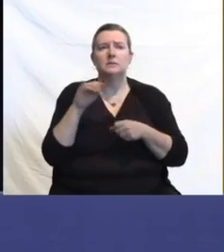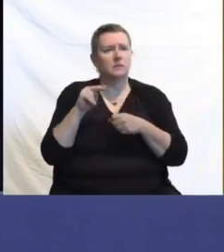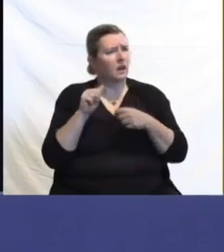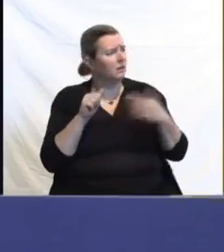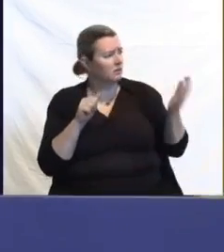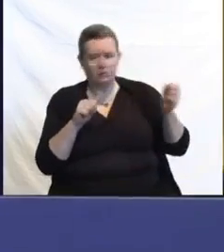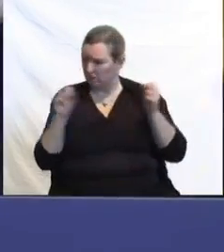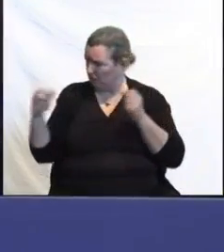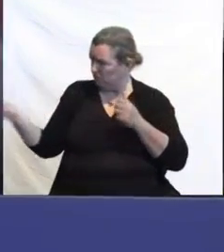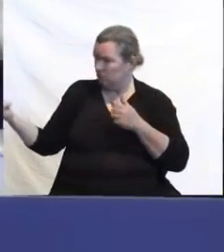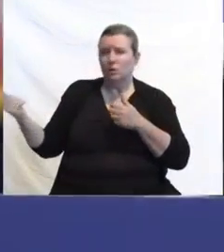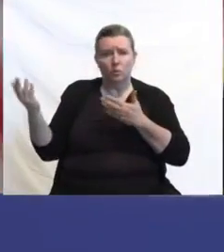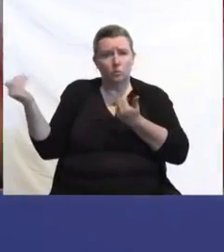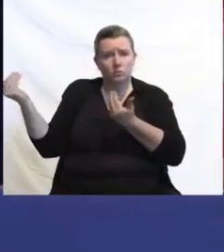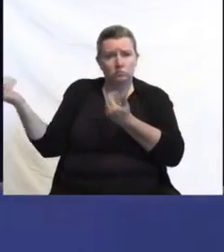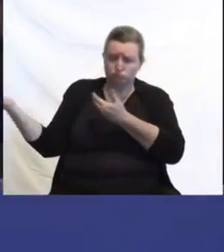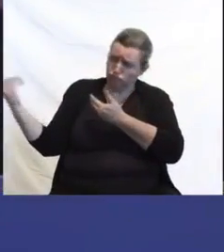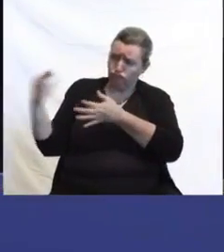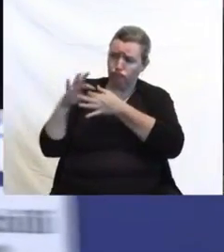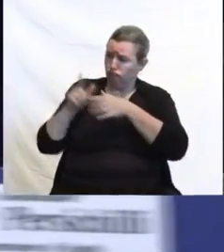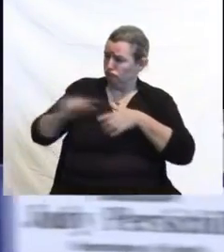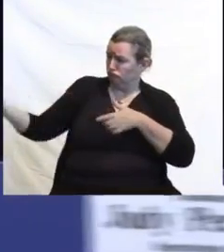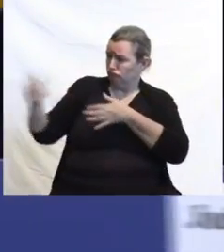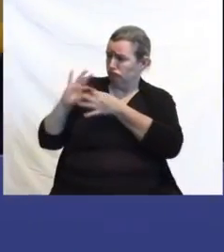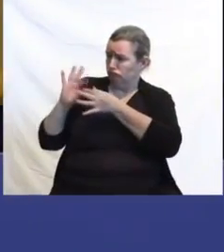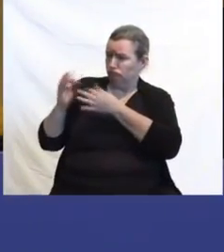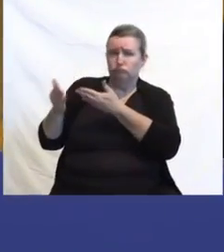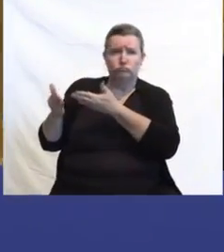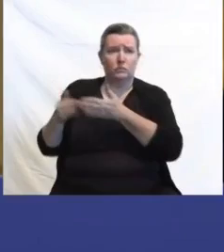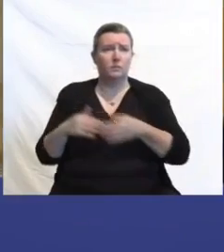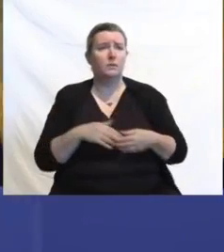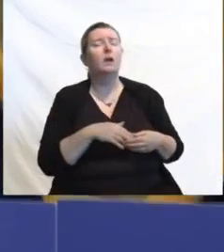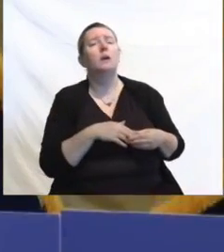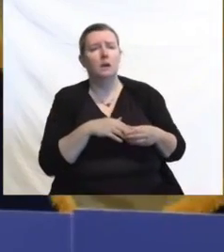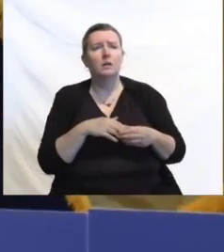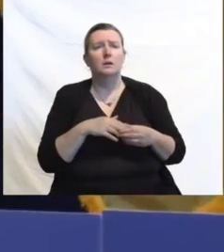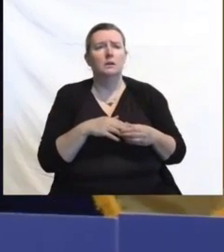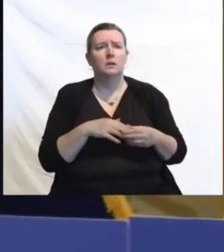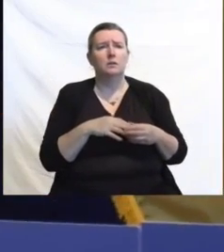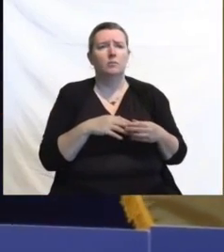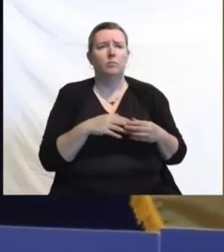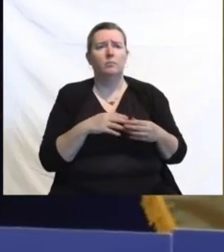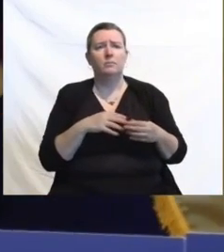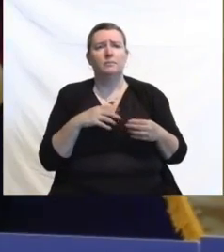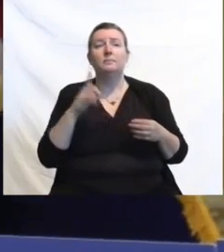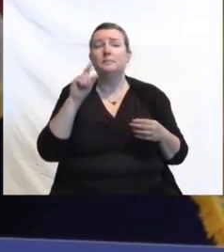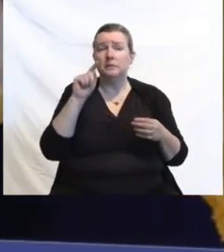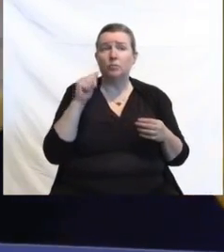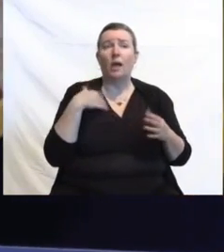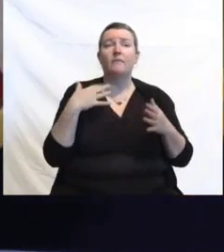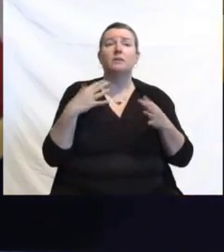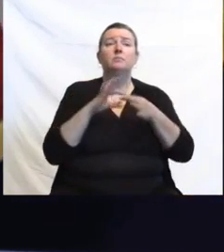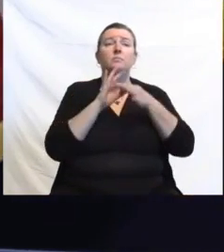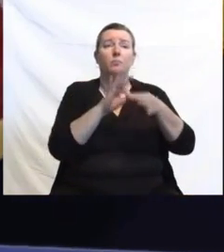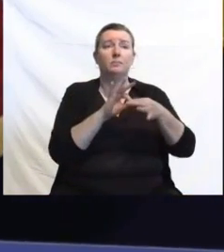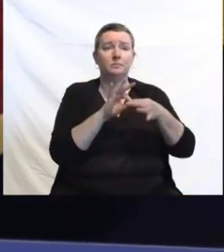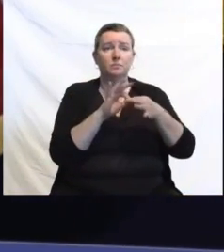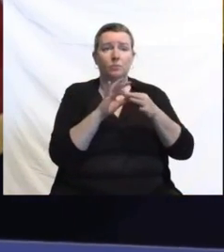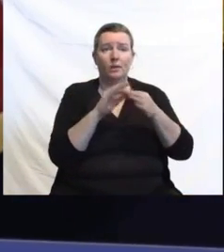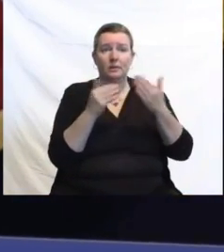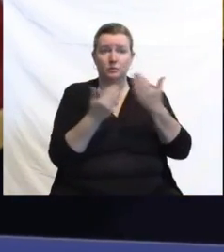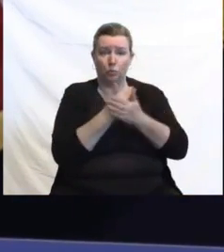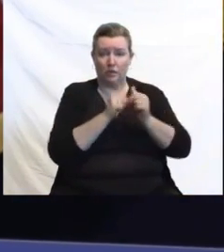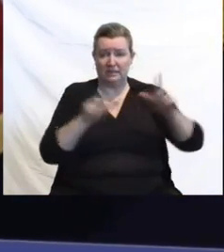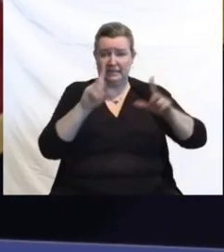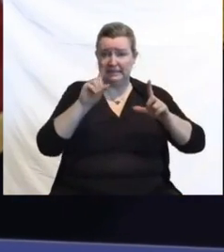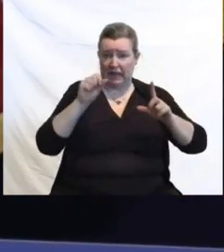bullpen. We've got to make sure we give you your money's worth here. Yes. So, you know, the data that we have on our new dashboard is kind